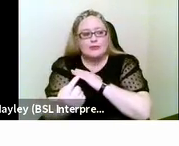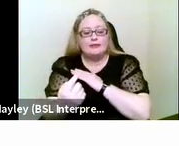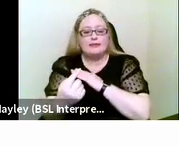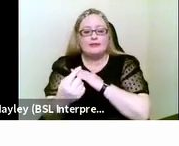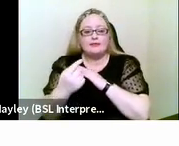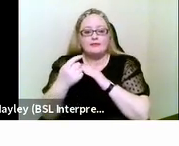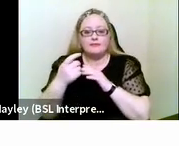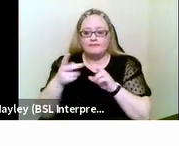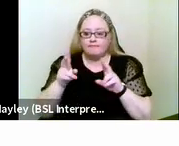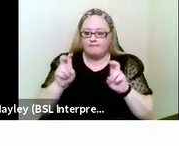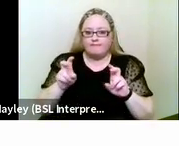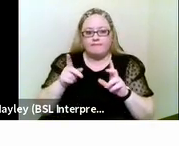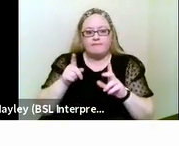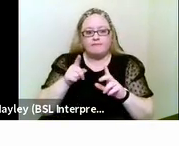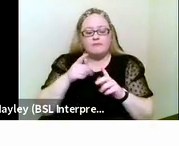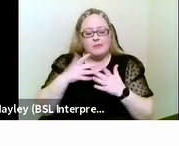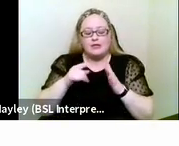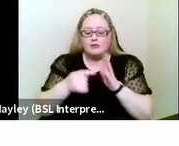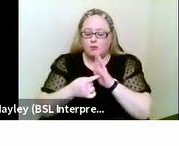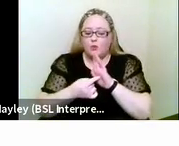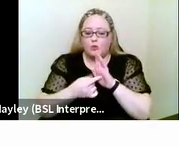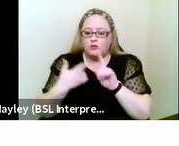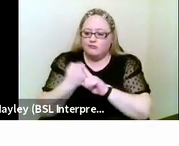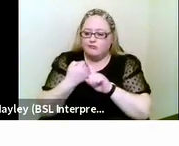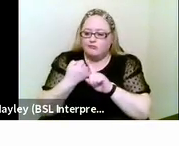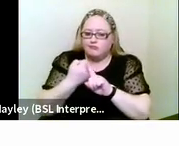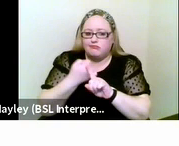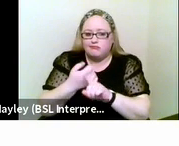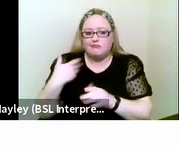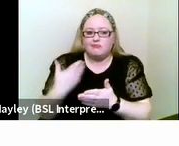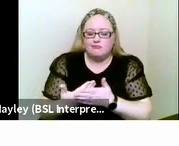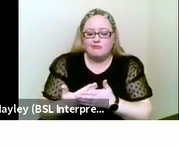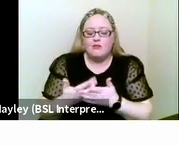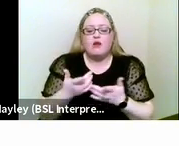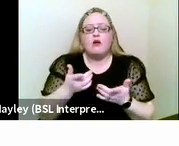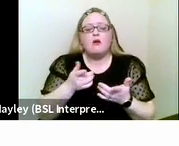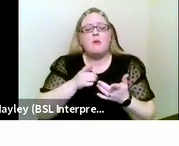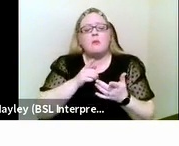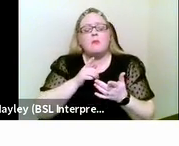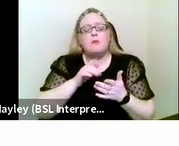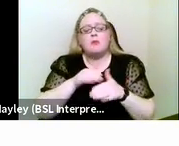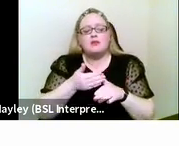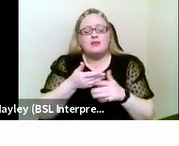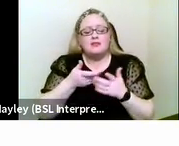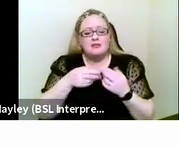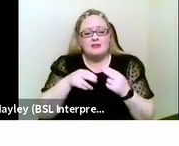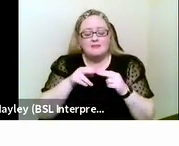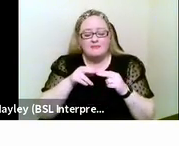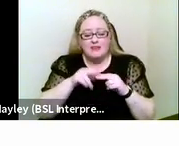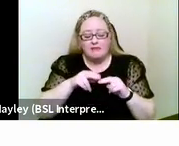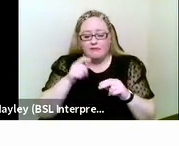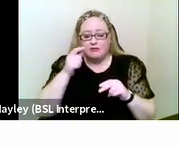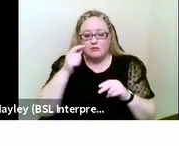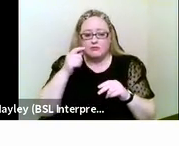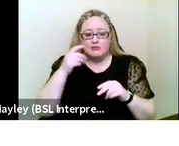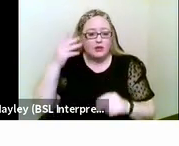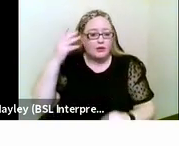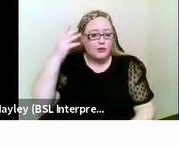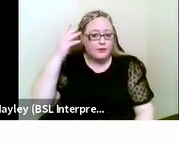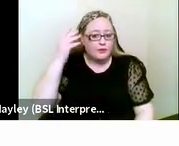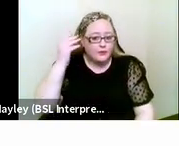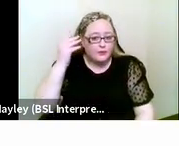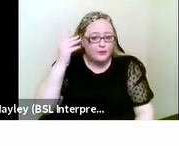important because even a relatively minor impairment in hearing